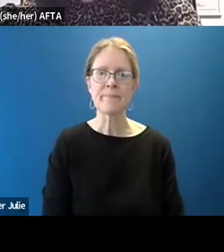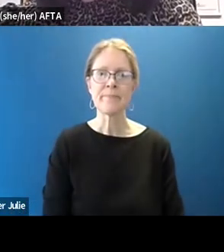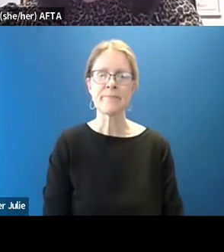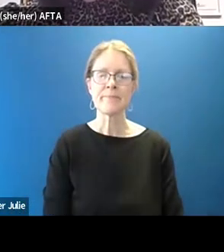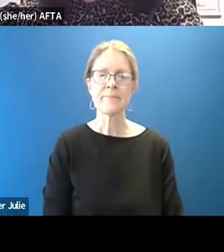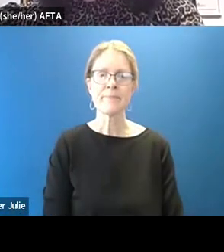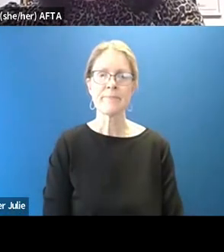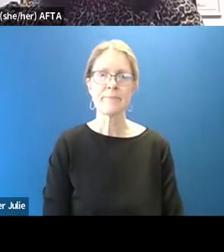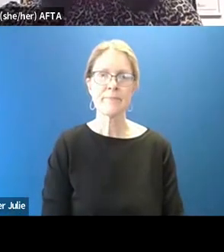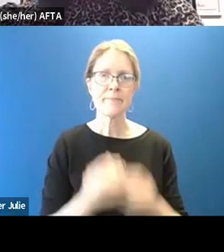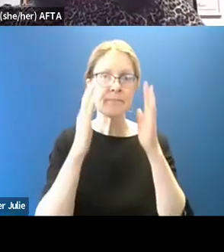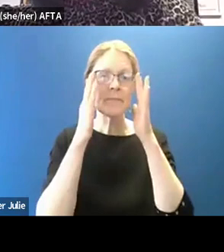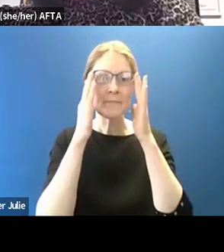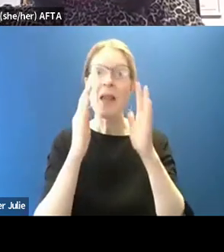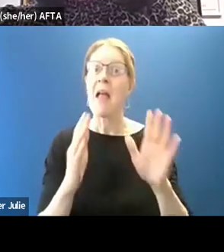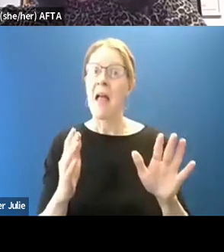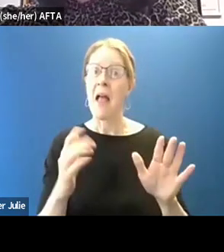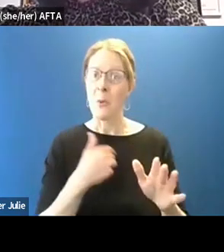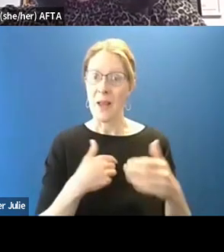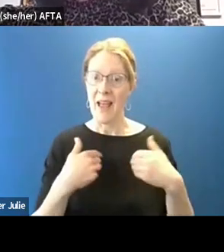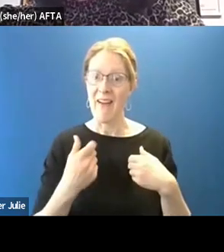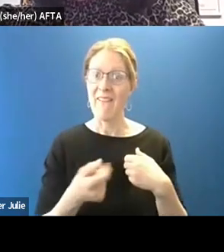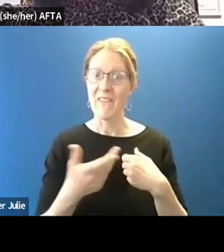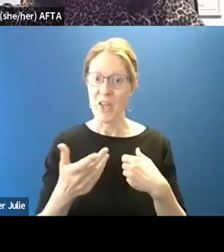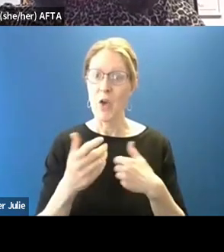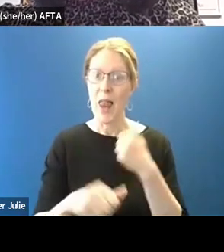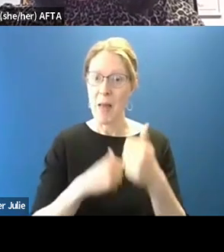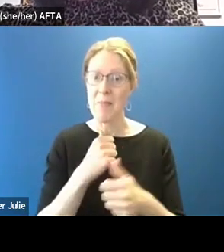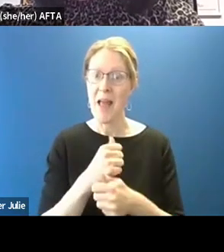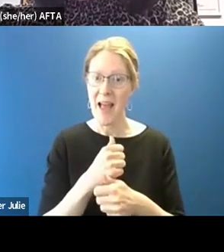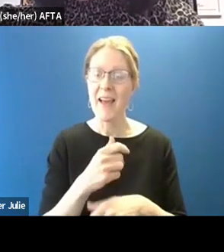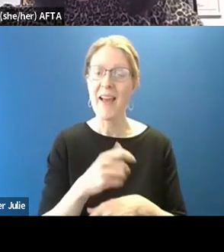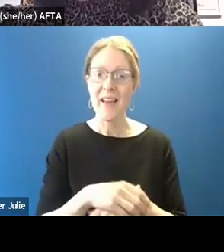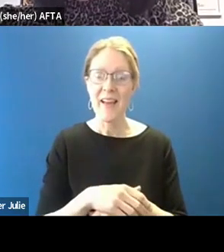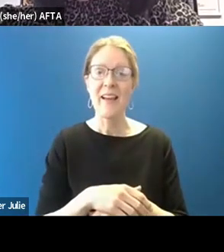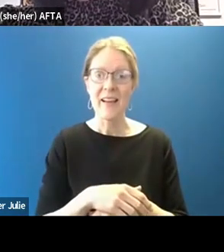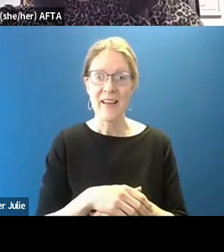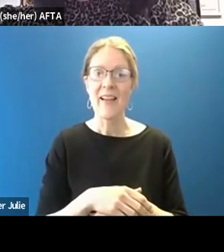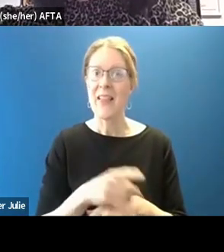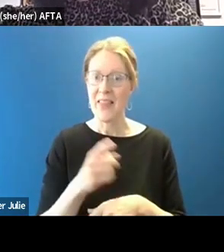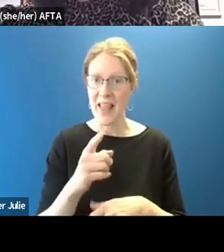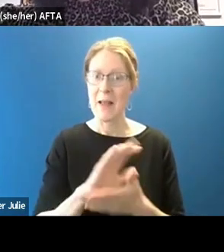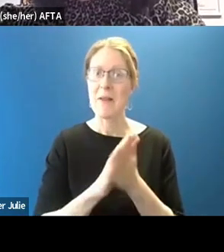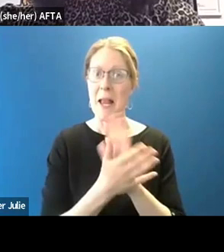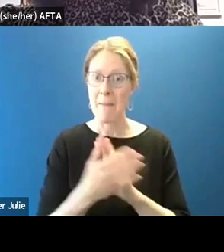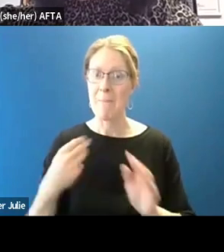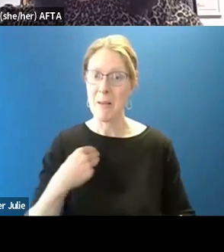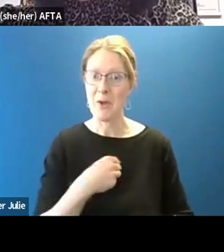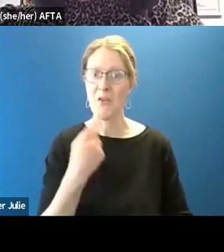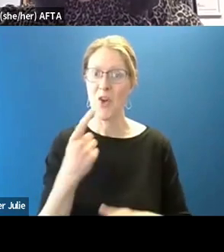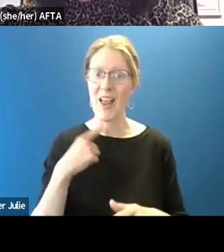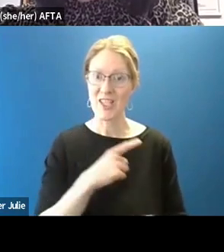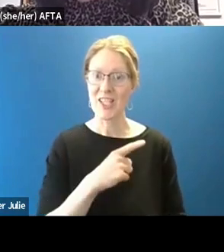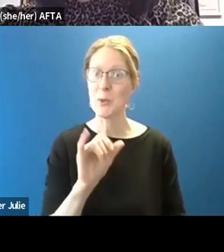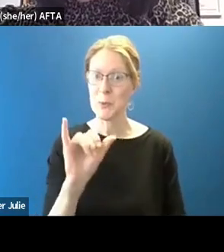Yeah. And actually, we have a couple of alumni from our statewide arts advocacy leaders that are members of their state legislature that are out there. Lori, I'm